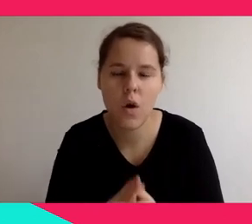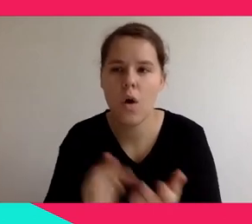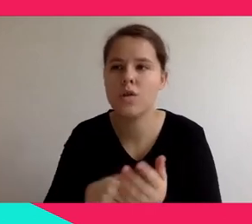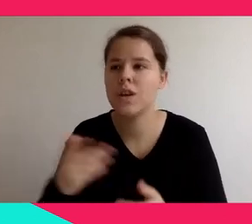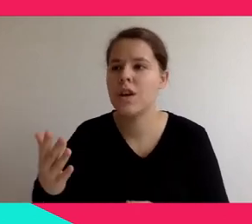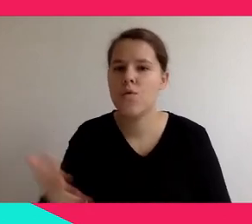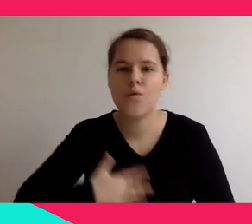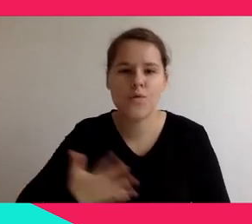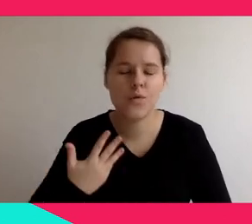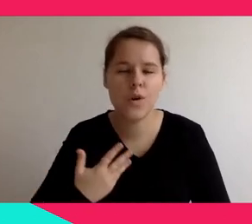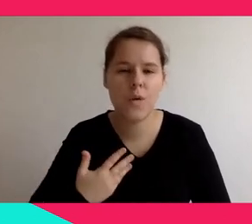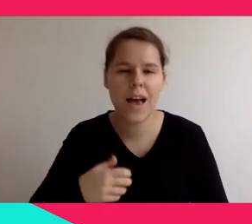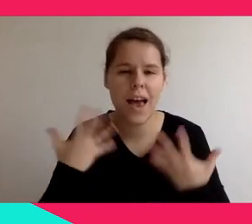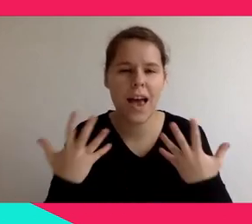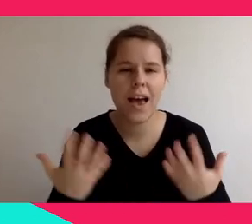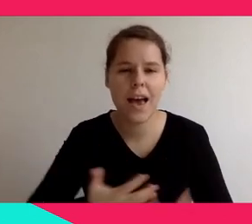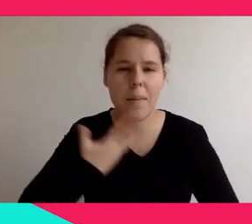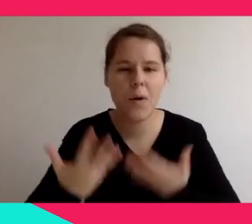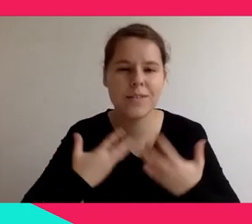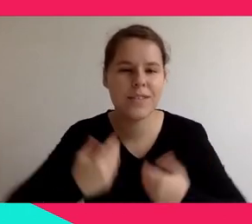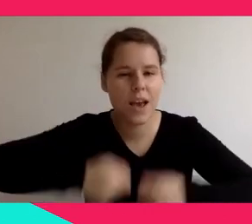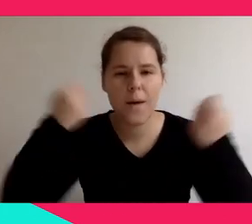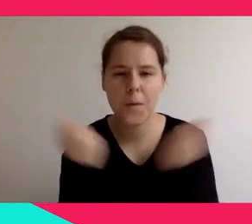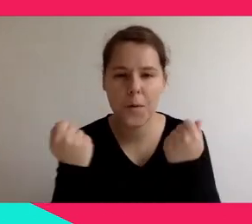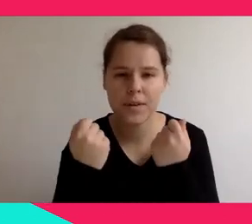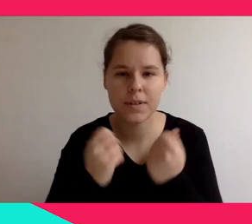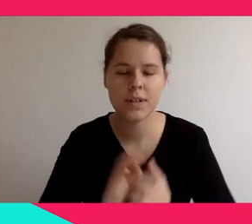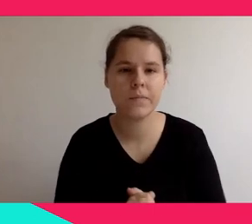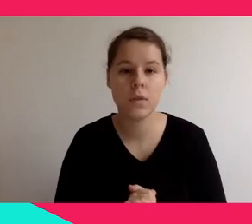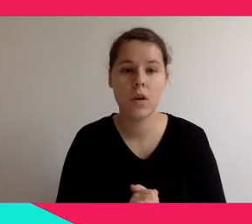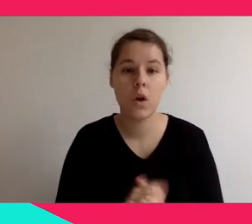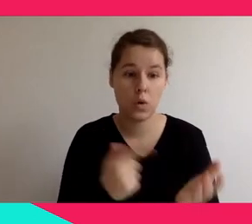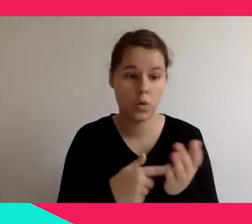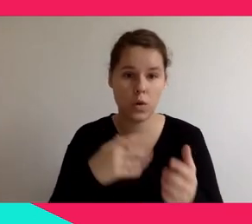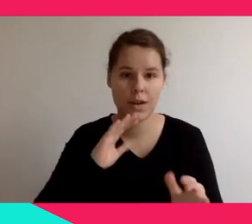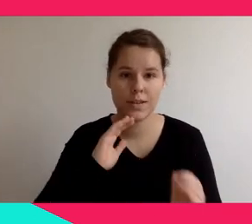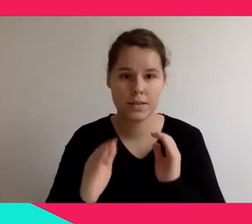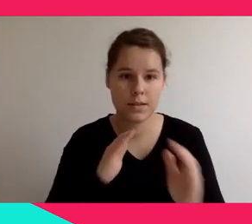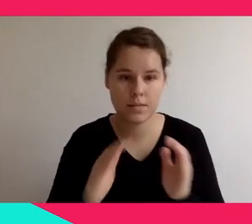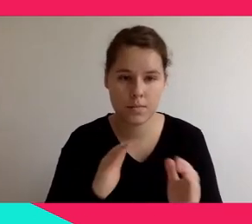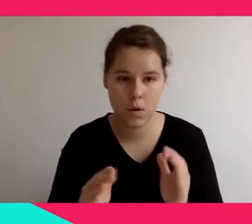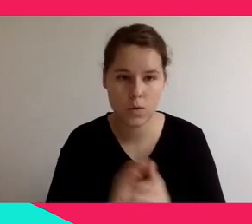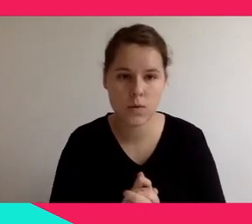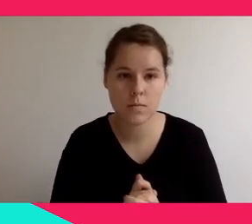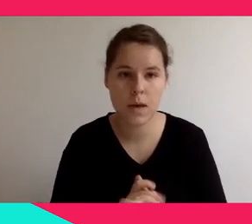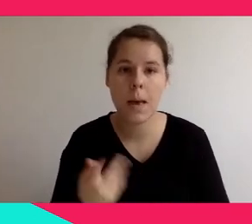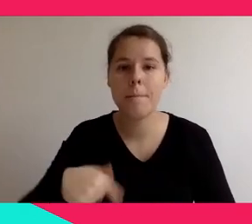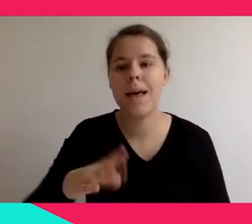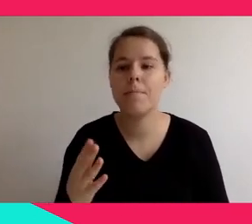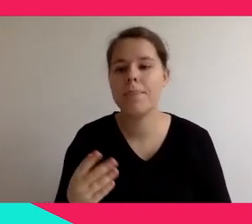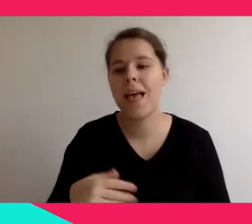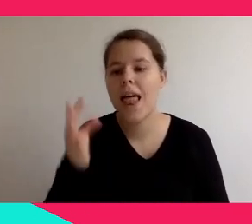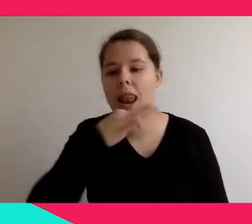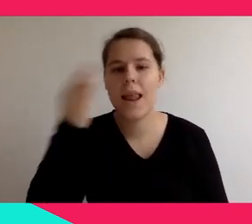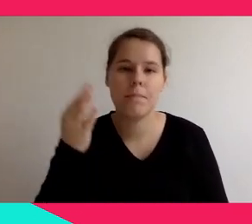it's a better way to share a message and it's a better way to use the empathy